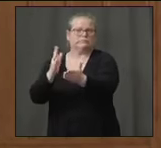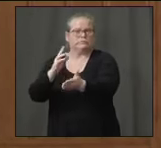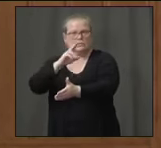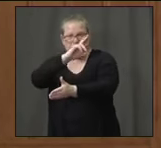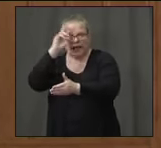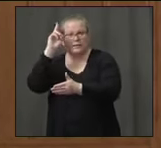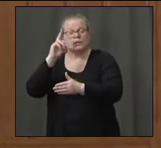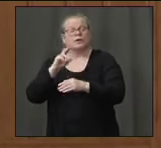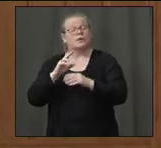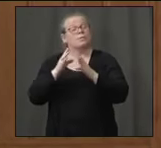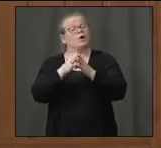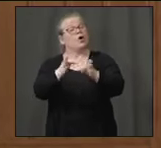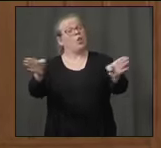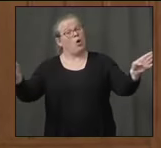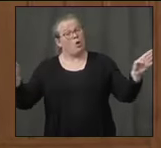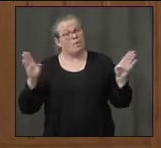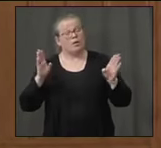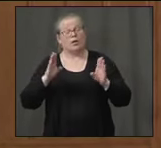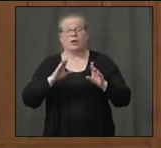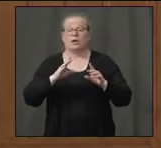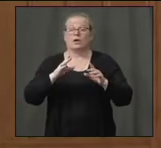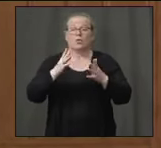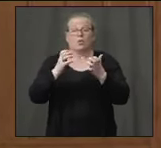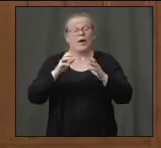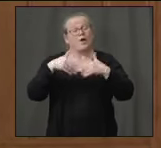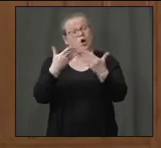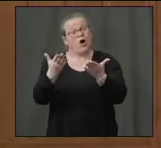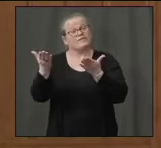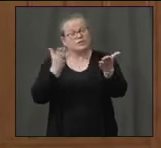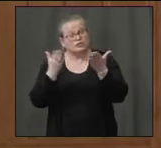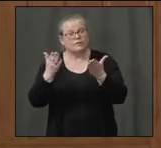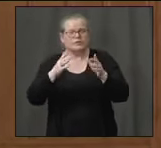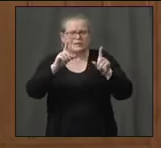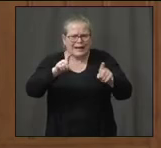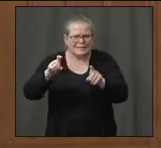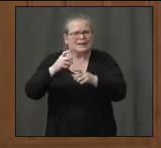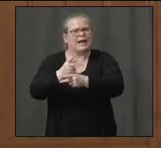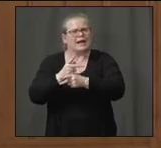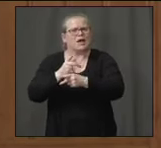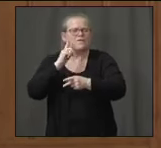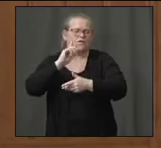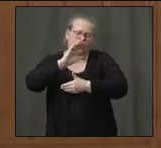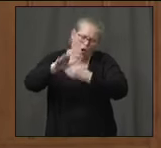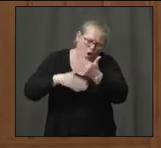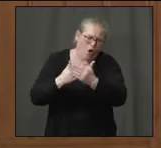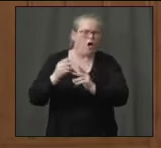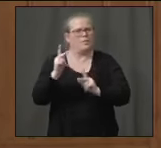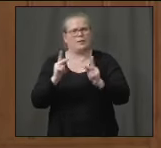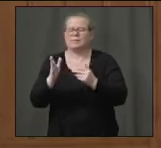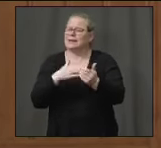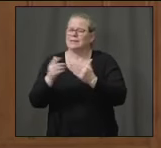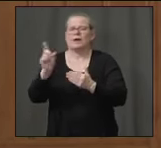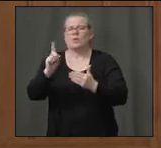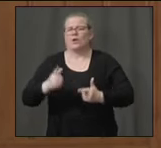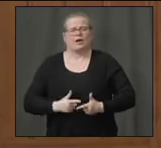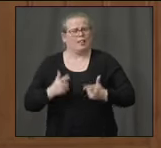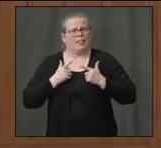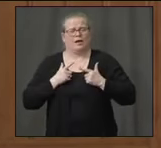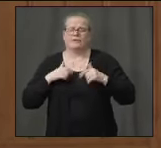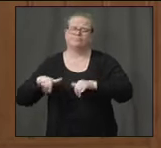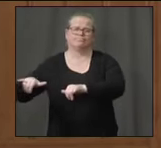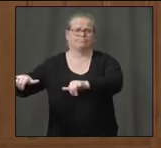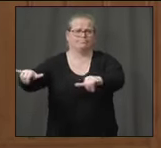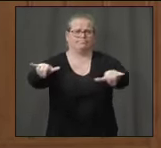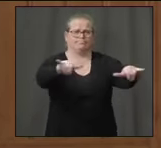services from testing to care accessible to everybody under every circumstance. And I'm certain all the health systems